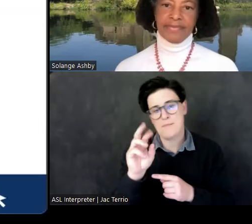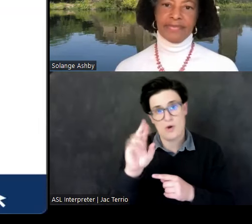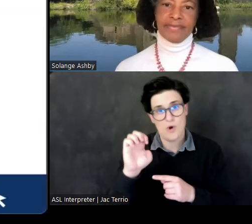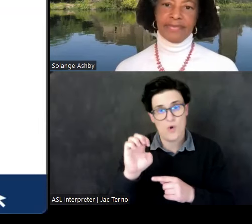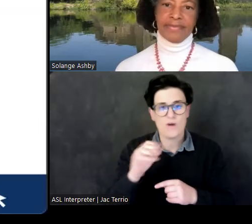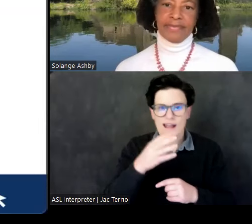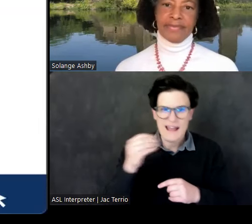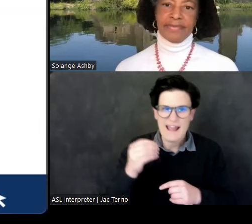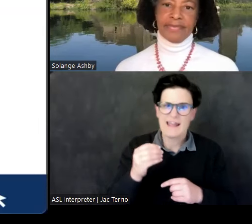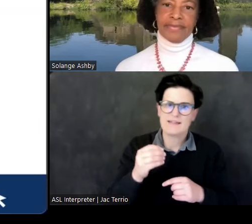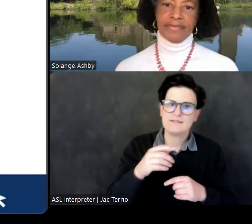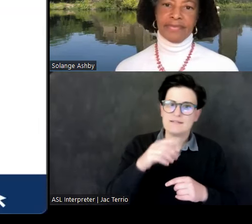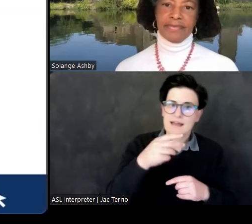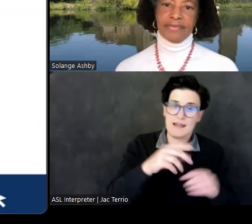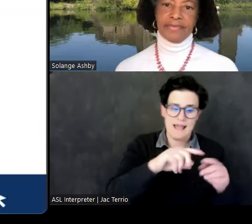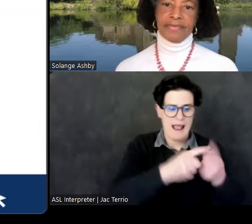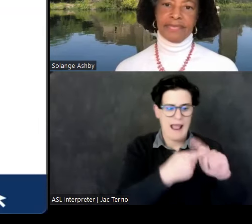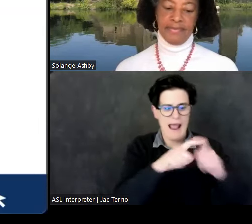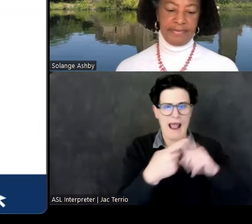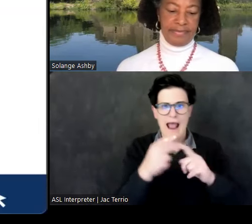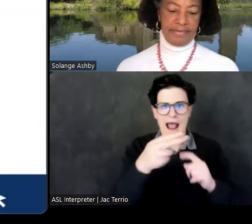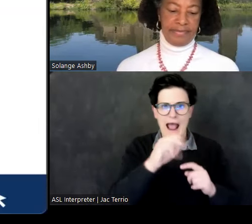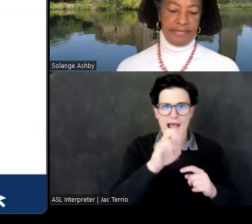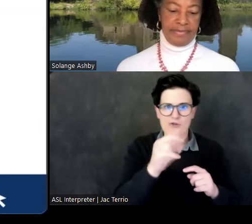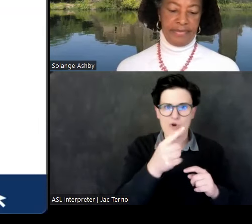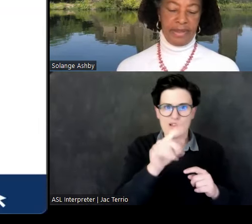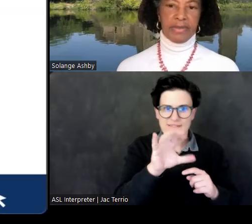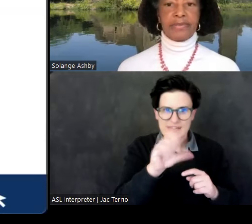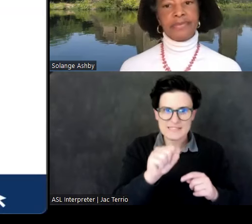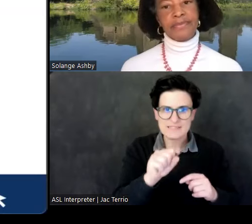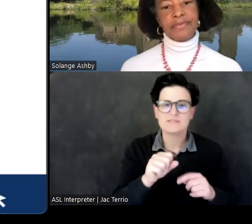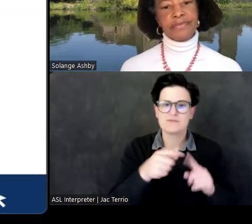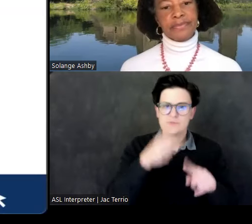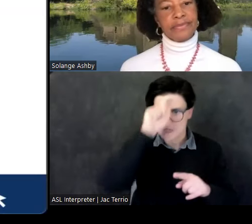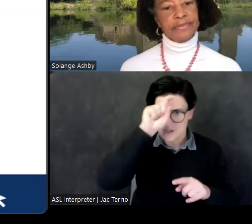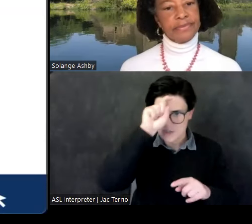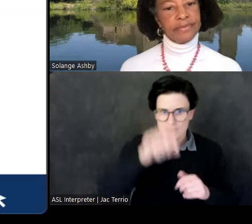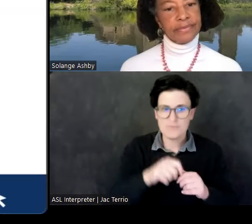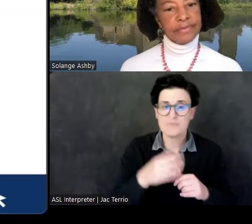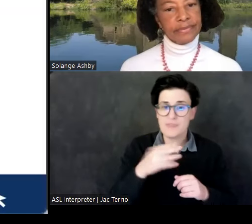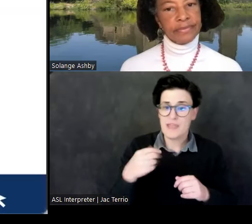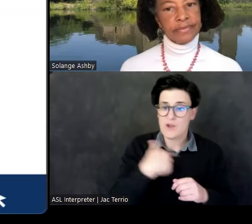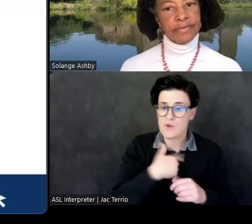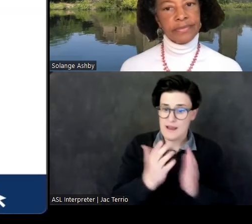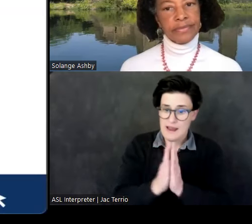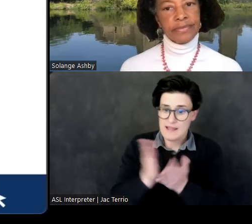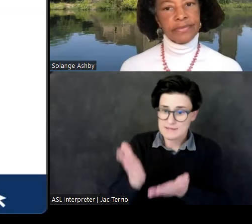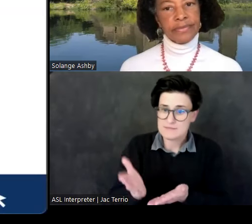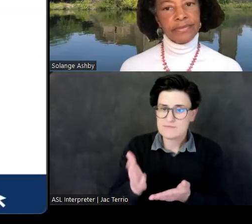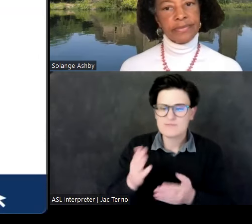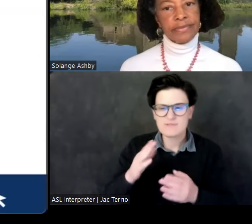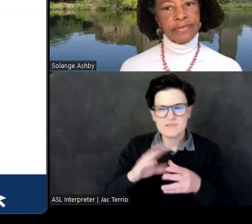In addition to bringing this neglected past to light, Dr. Ashby also endeavors to bring light to people of African descent